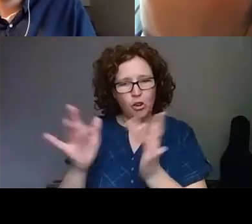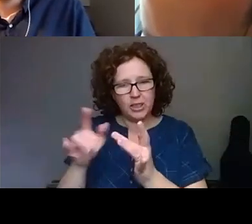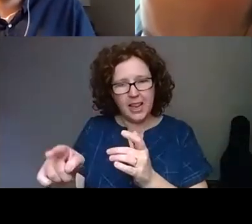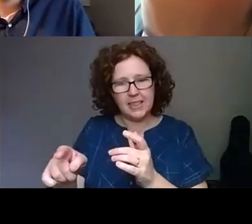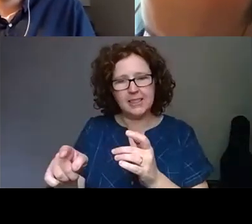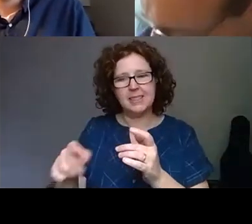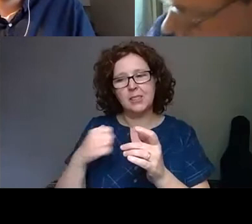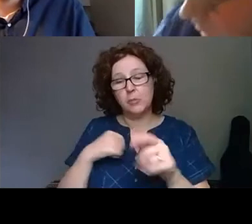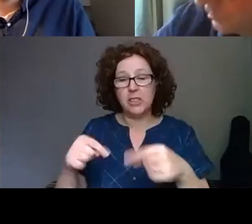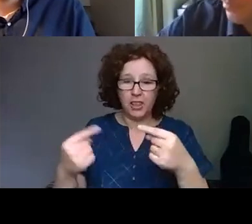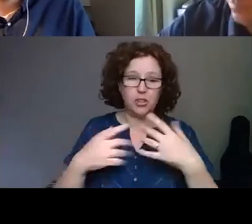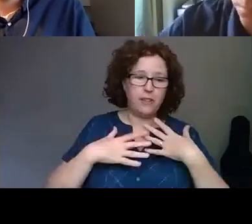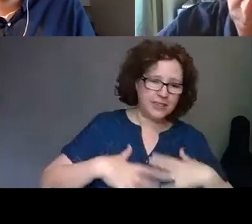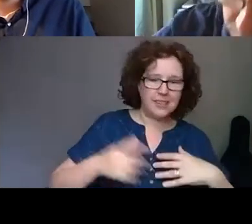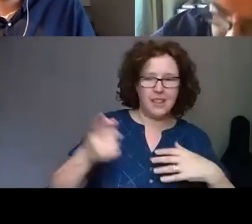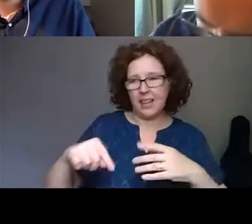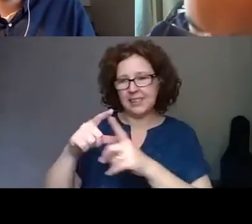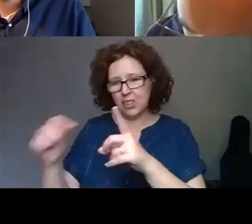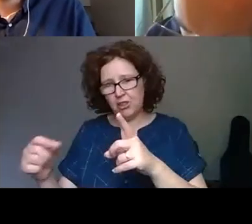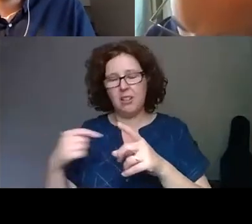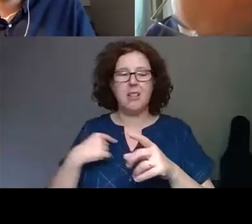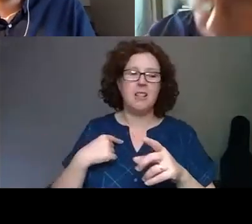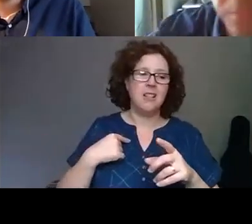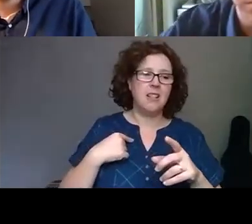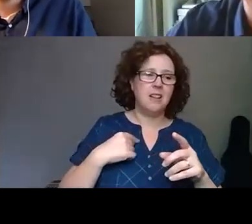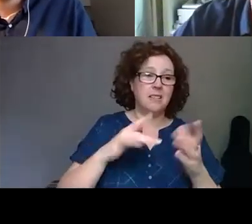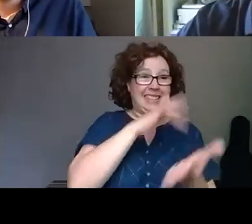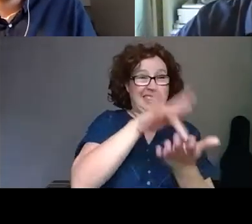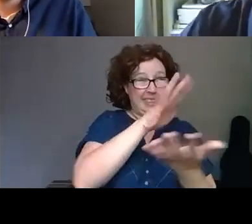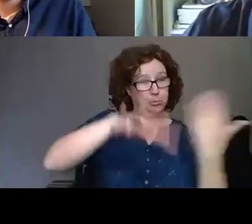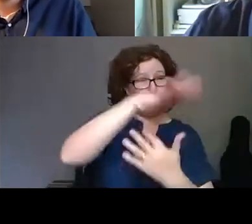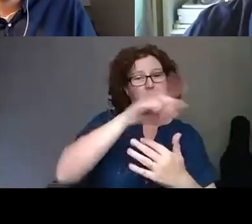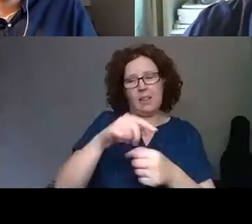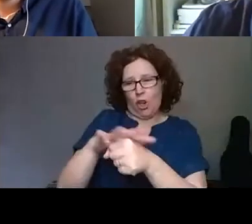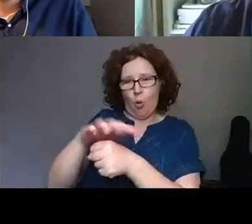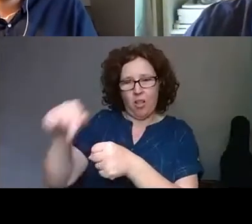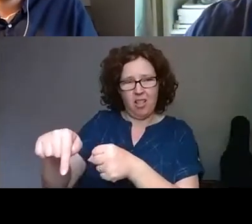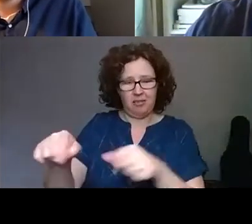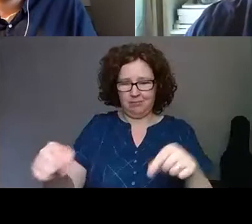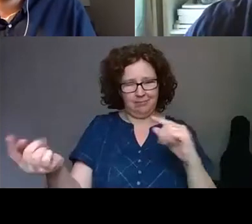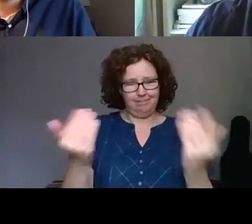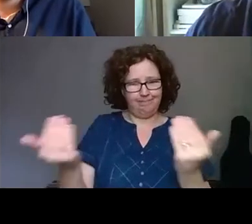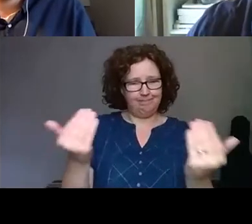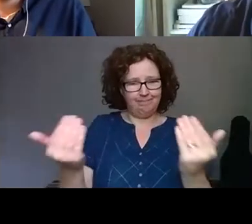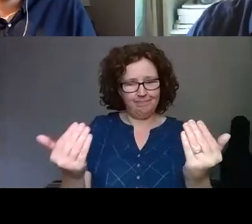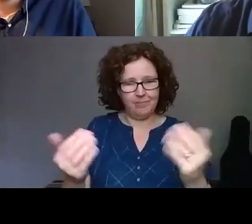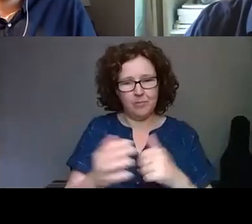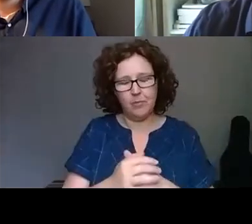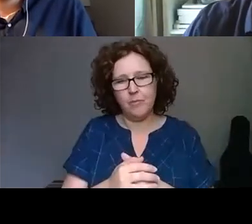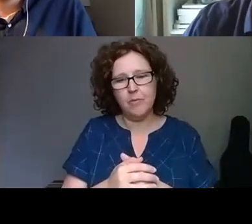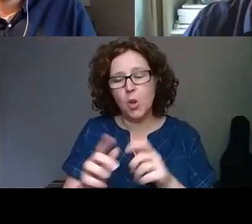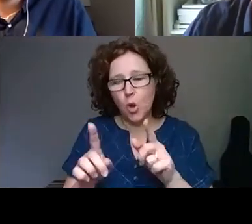digital and also the cosmopolitan and the local. And also, I think with the emerging borders between,